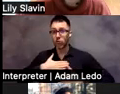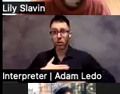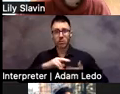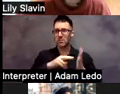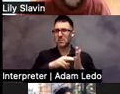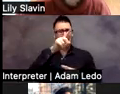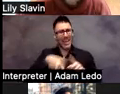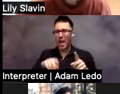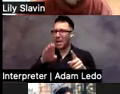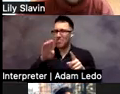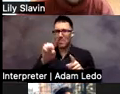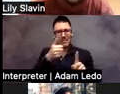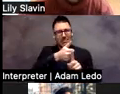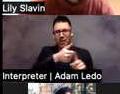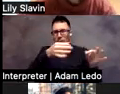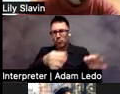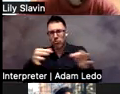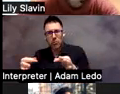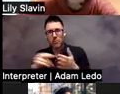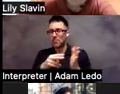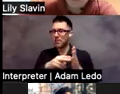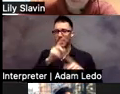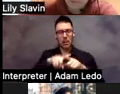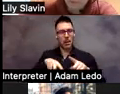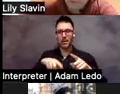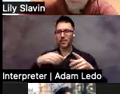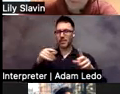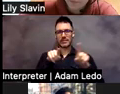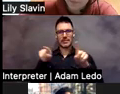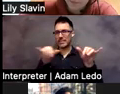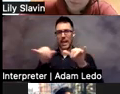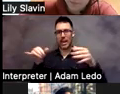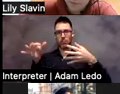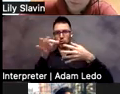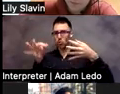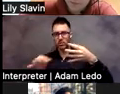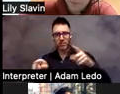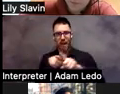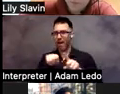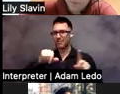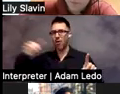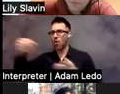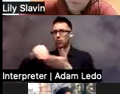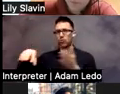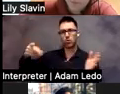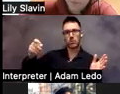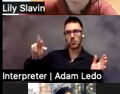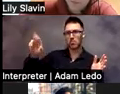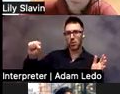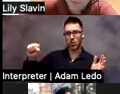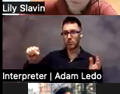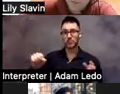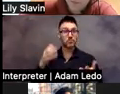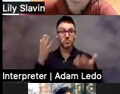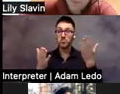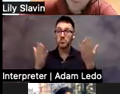They're not going to have the same choices as their peers. It might not look the same, but they'll learn ultimate frisbee in the way they